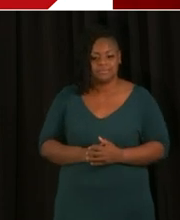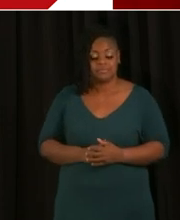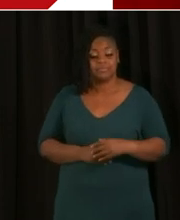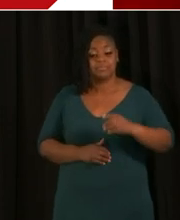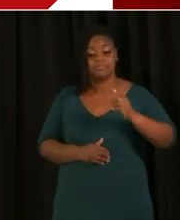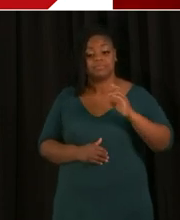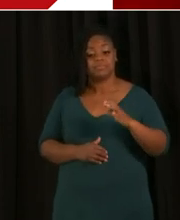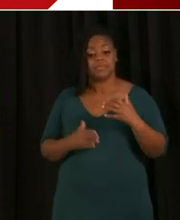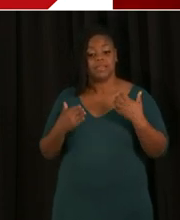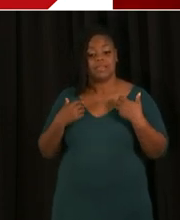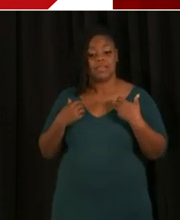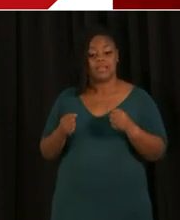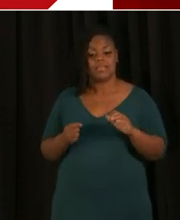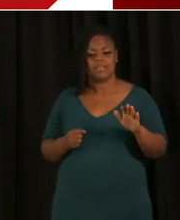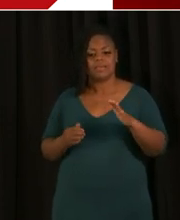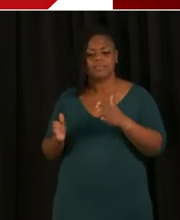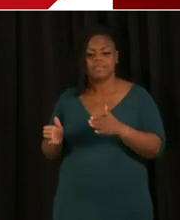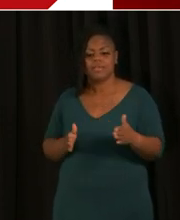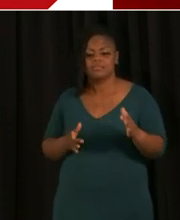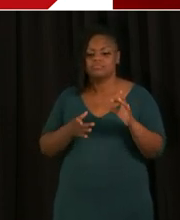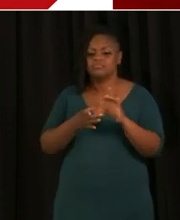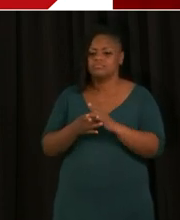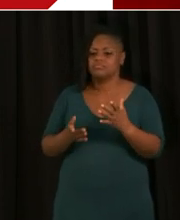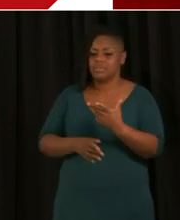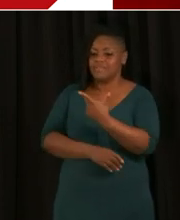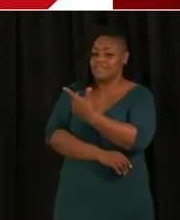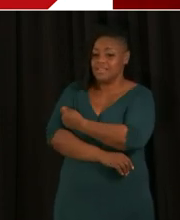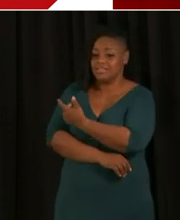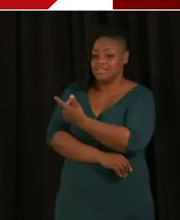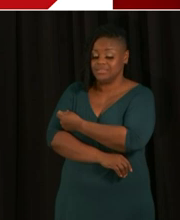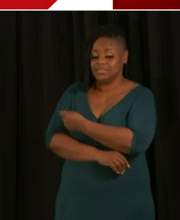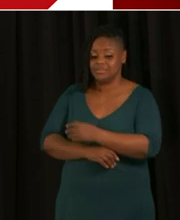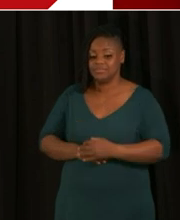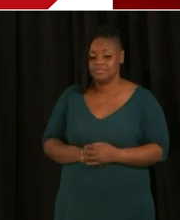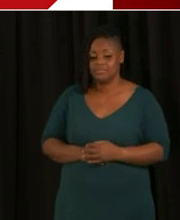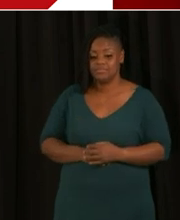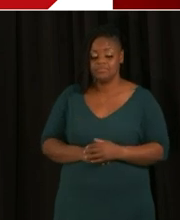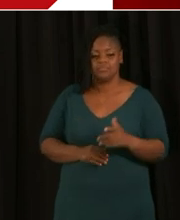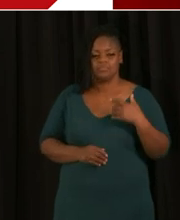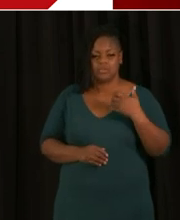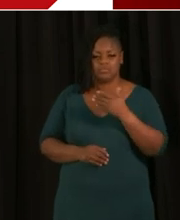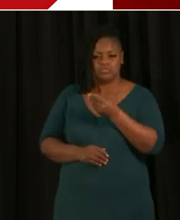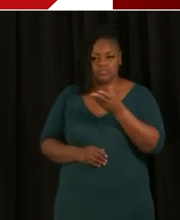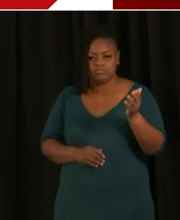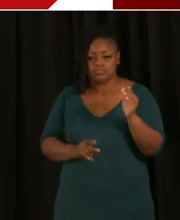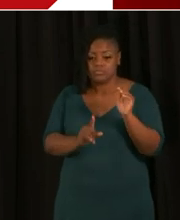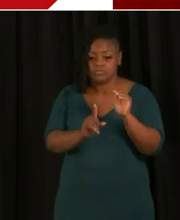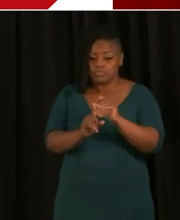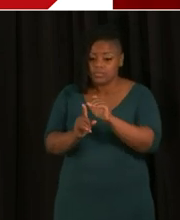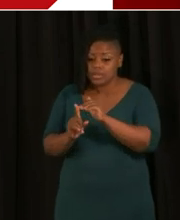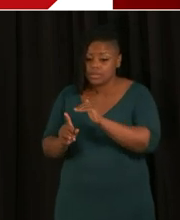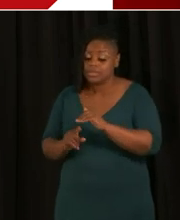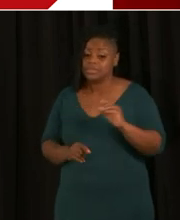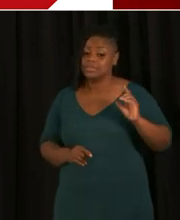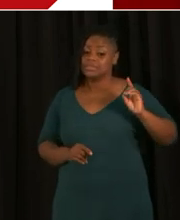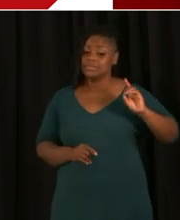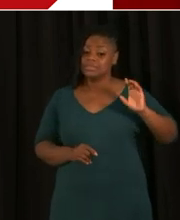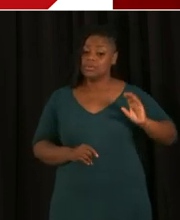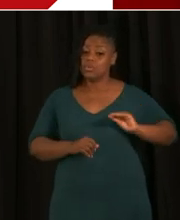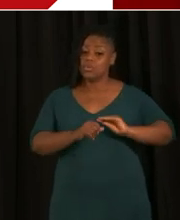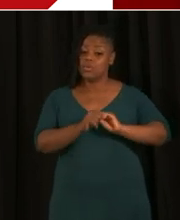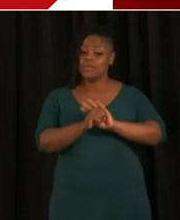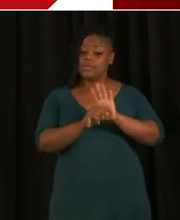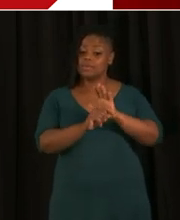D.C. Health's planning on that. So I do want to remind everyone, again, that the D.C. Health vaccination plan, sorry, D.C.'s COVID-19